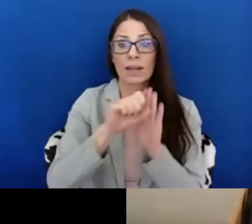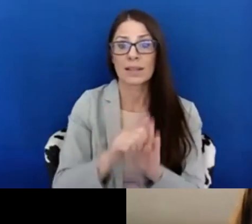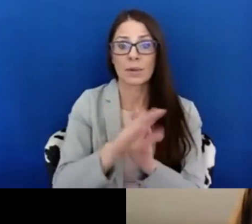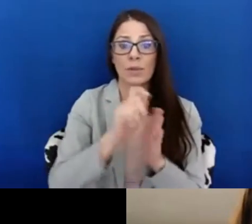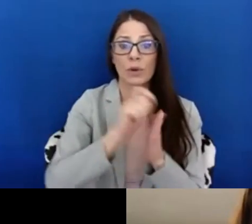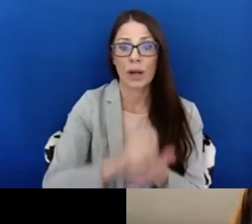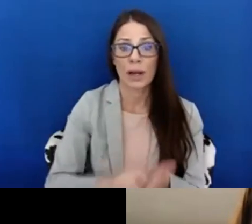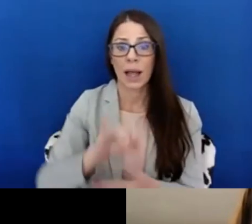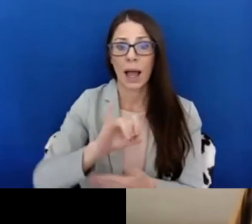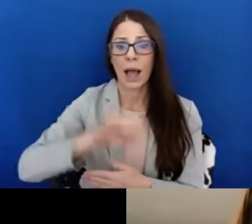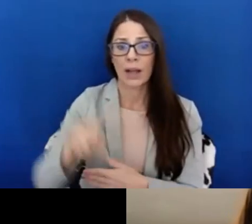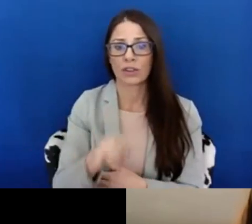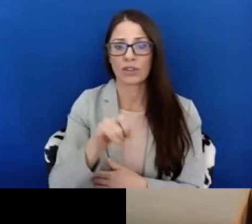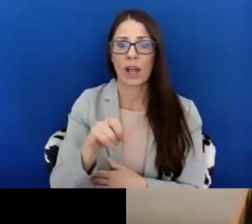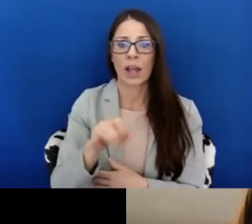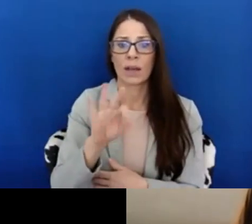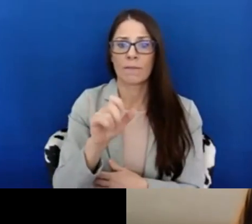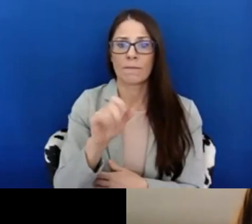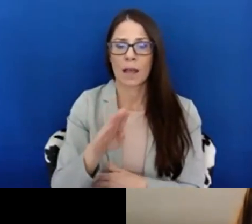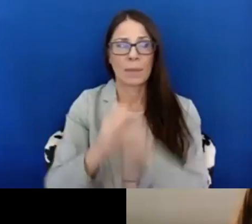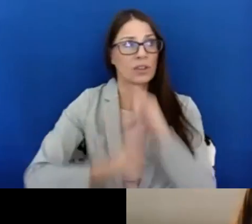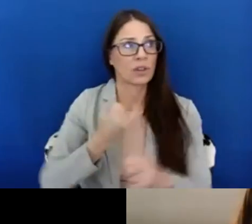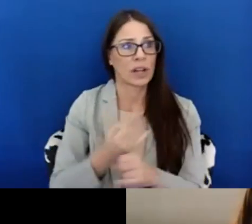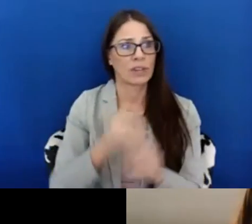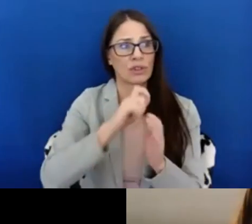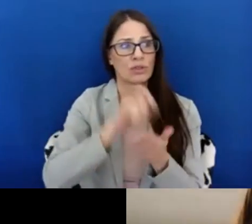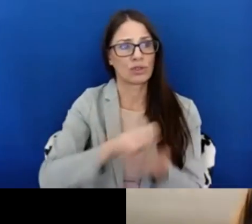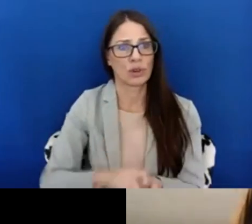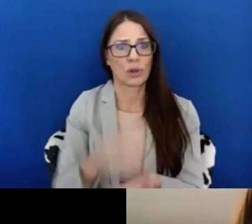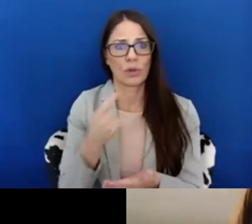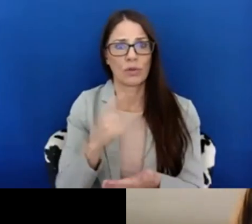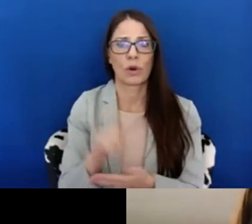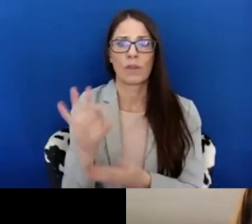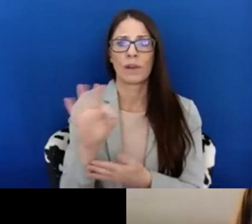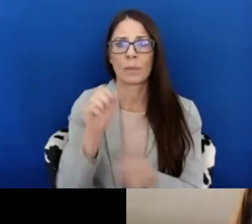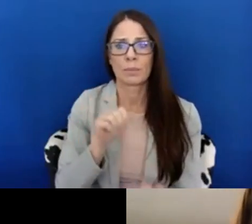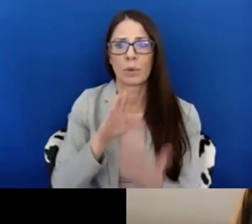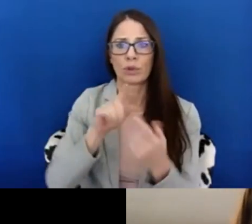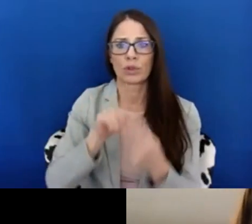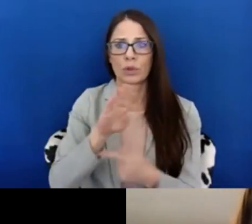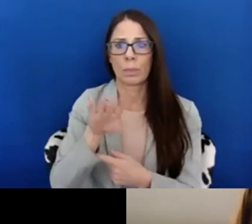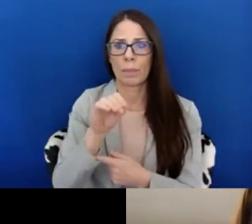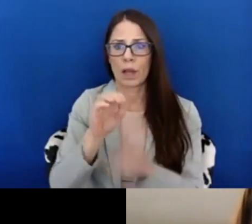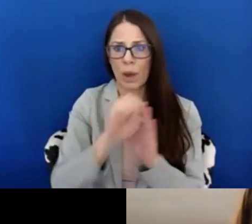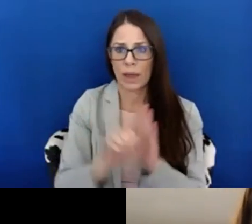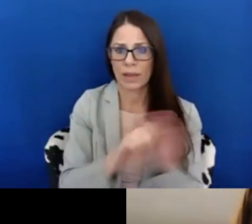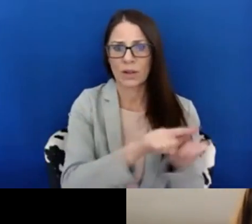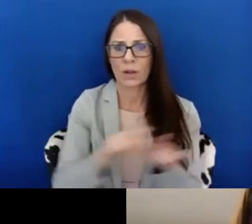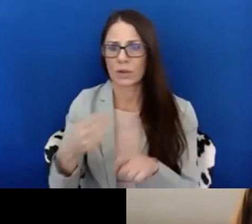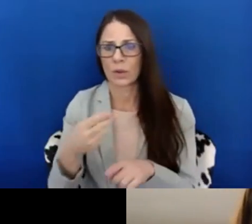fab, the international journal for feminist approaches to bioethics, as well as the Hastings center report.